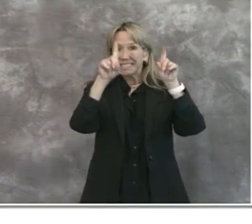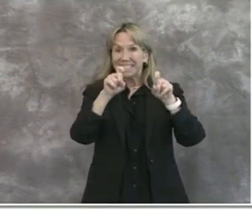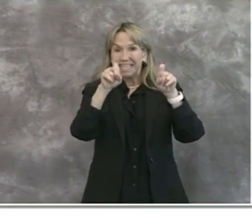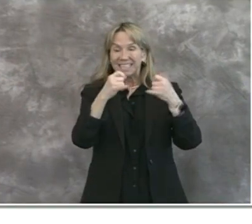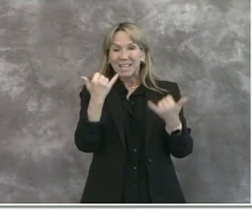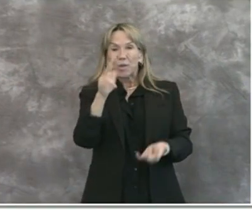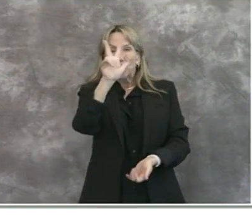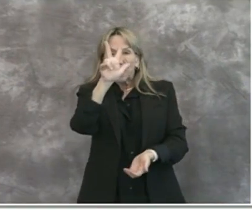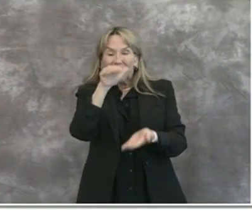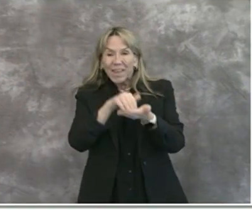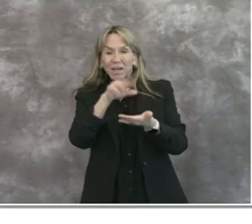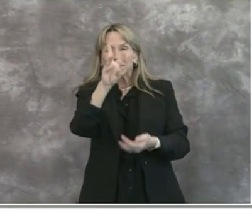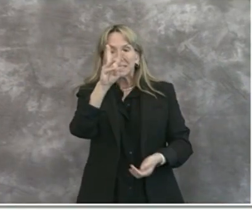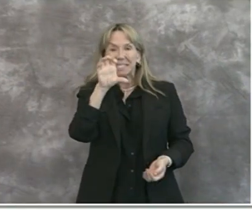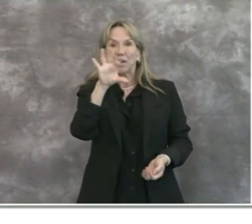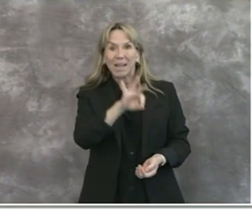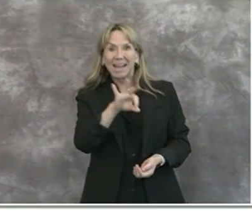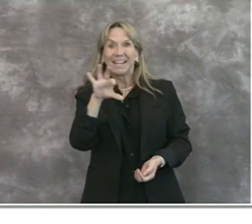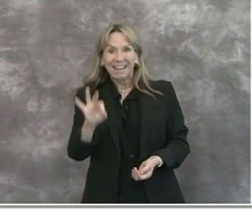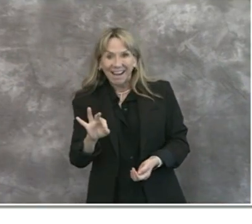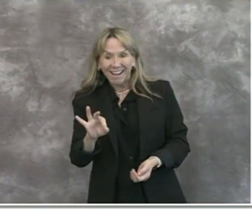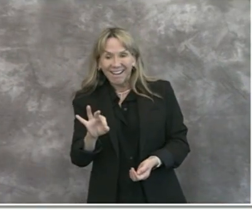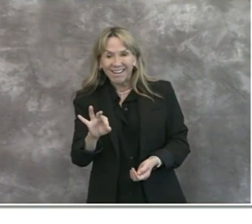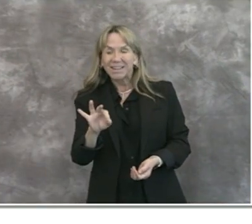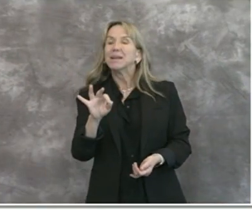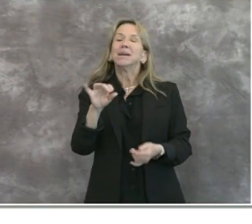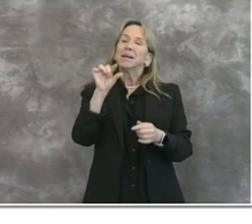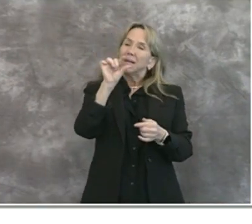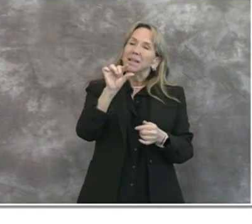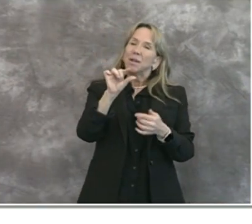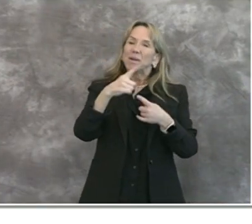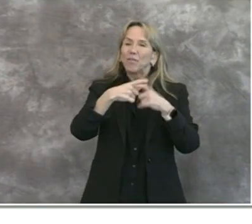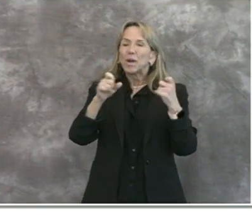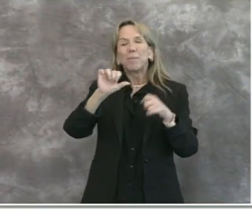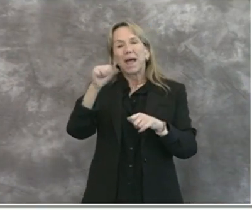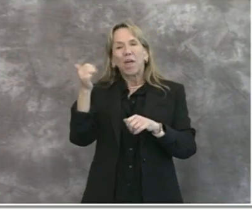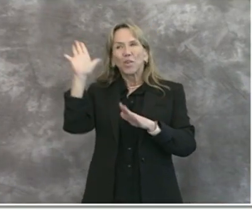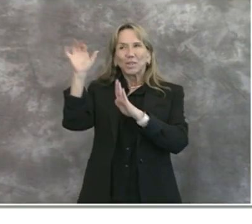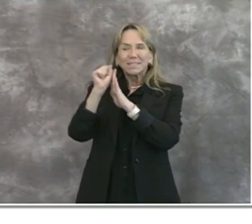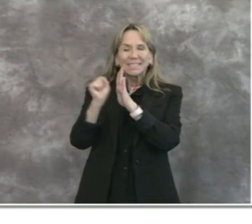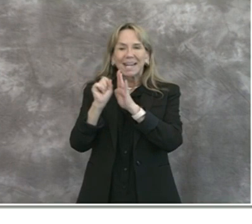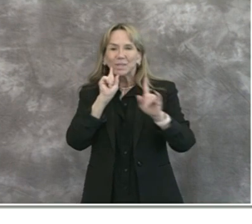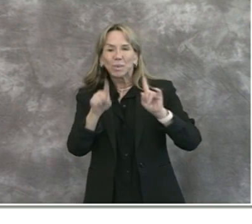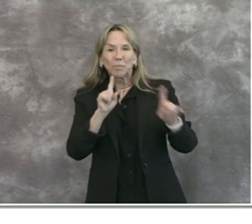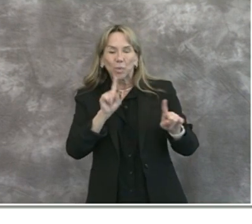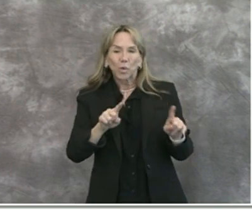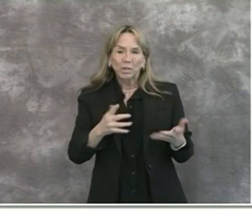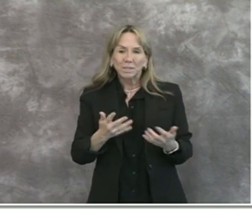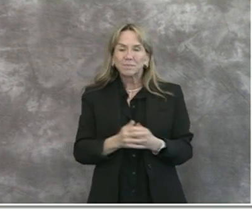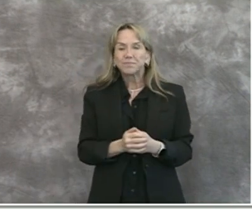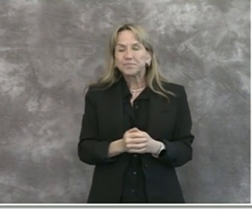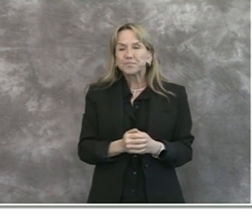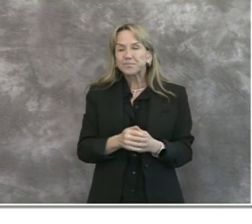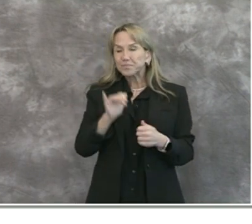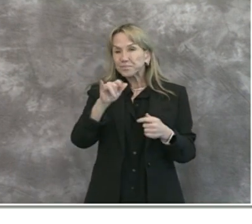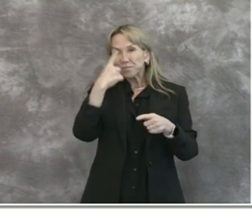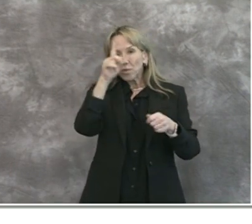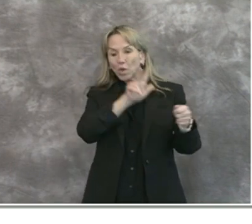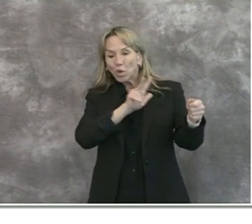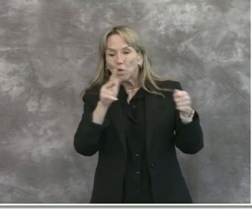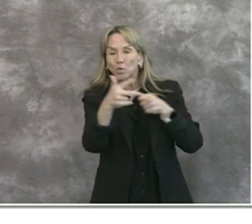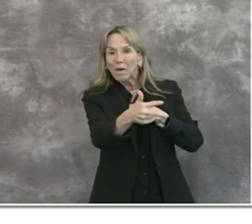,699. Again, a little bit of a lag from some of the state sites reporting in the state drive up testing